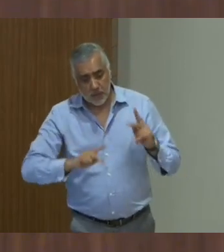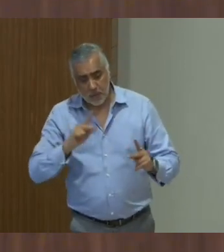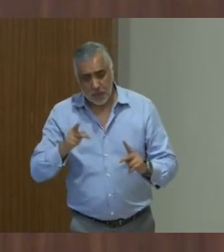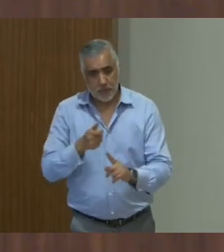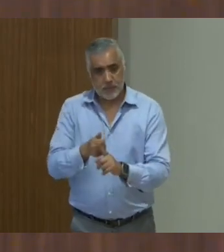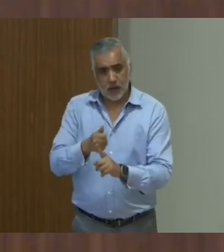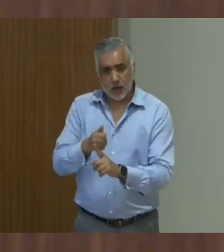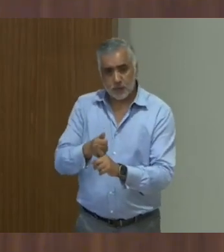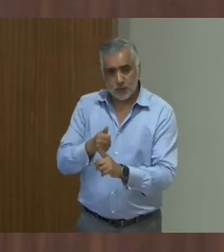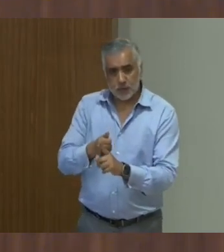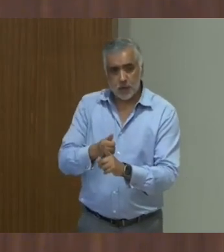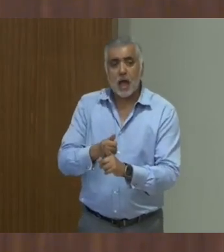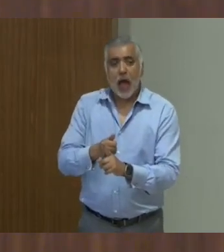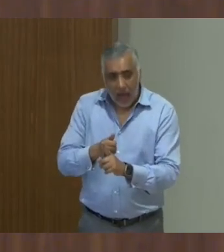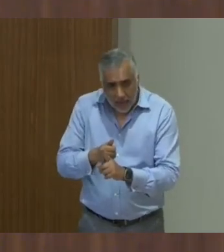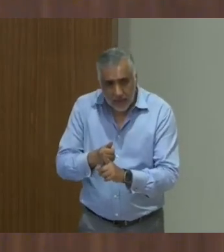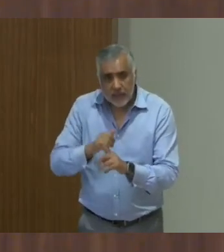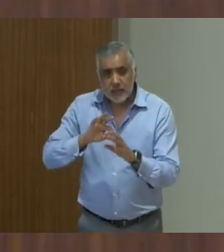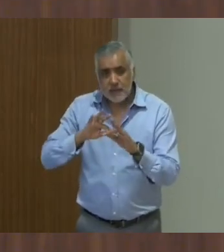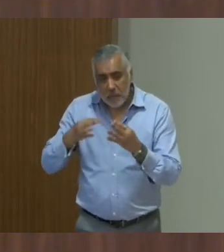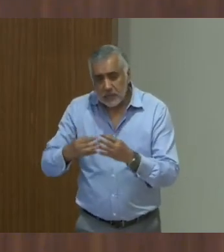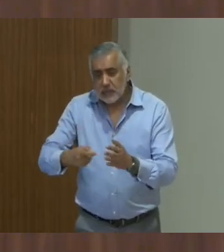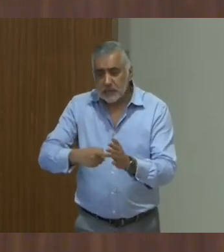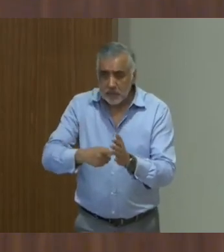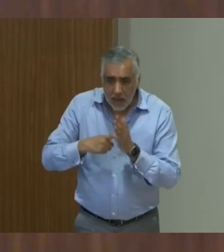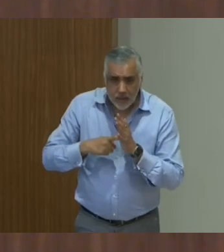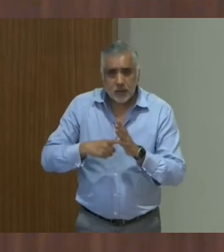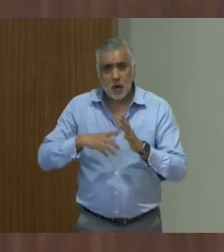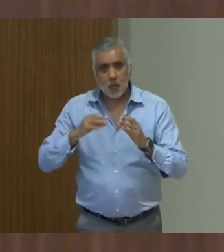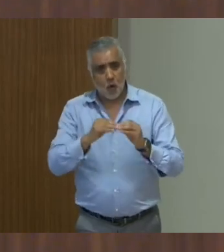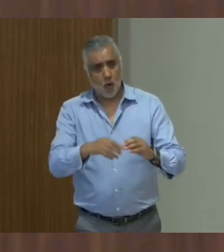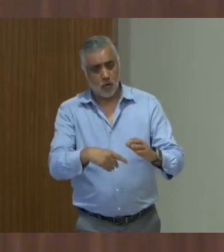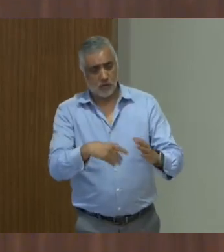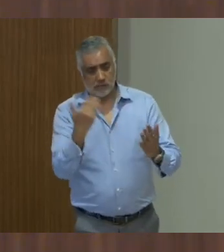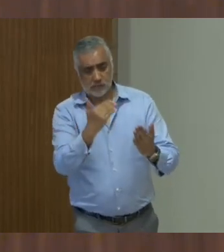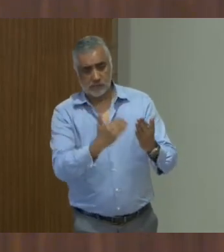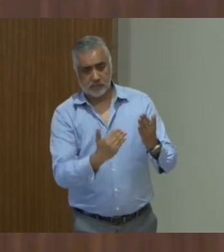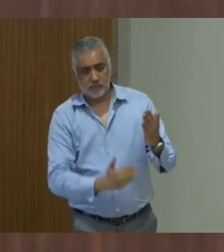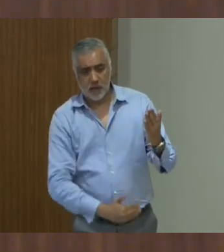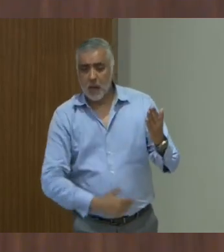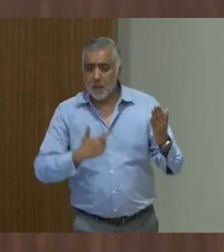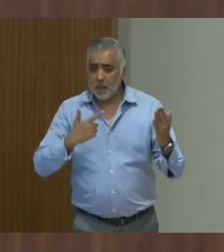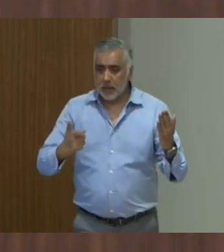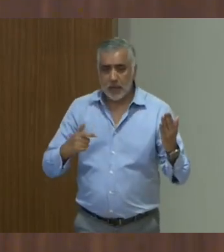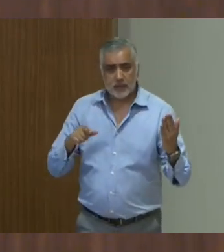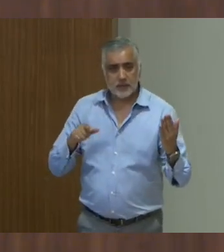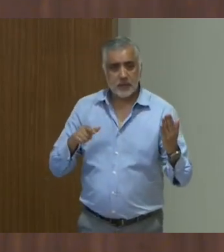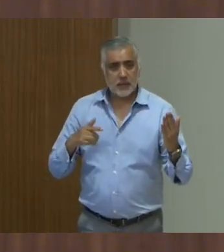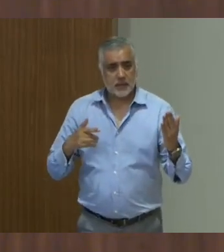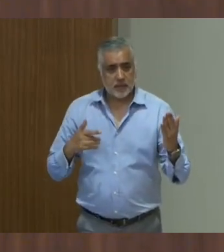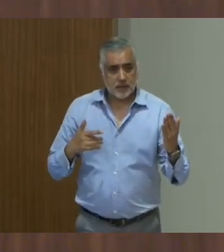and their families demanding the basic requirements because they fear that they would be then, uh,